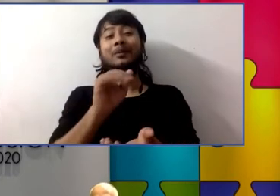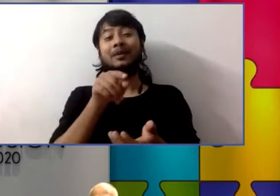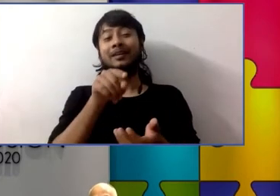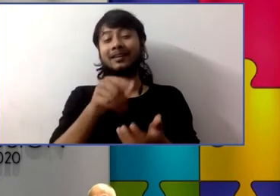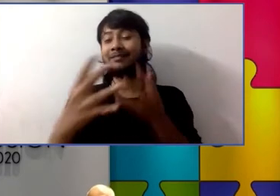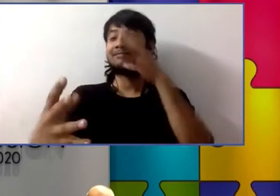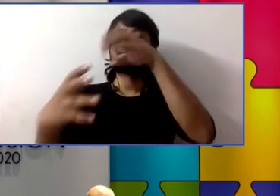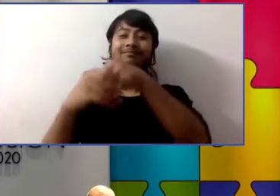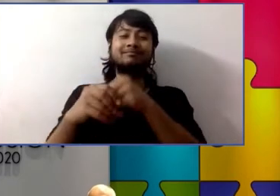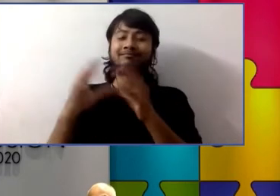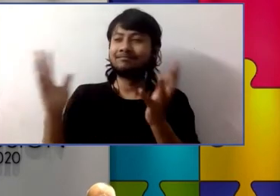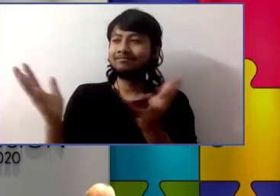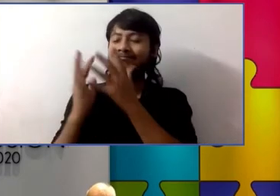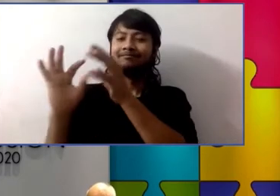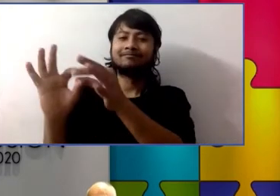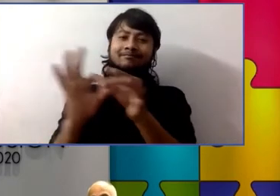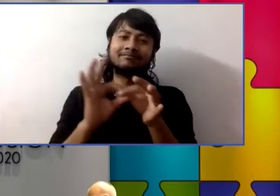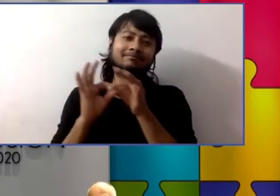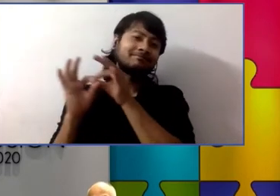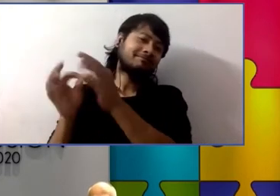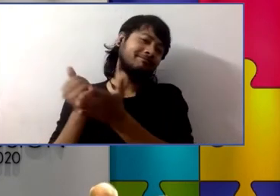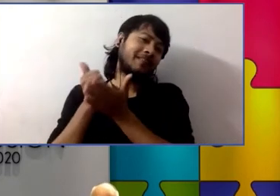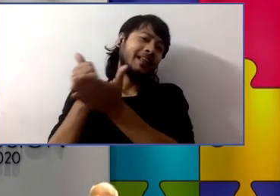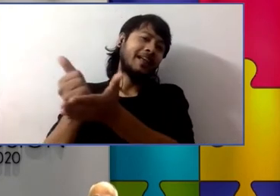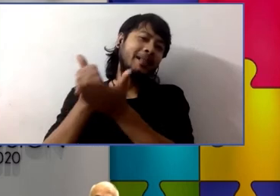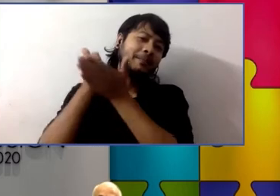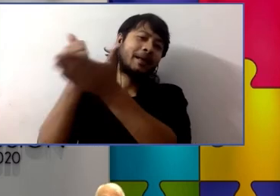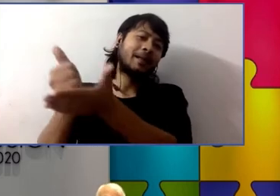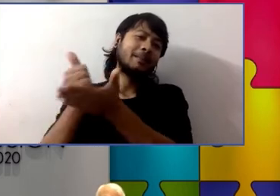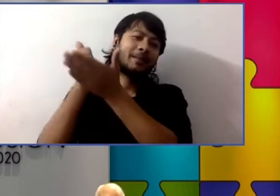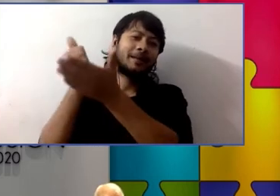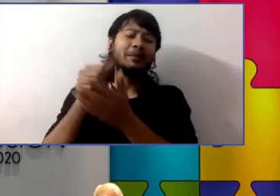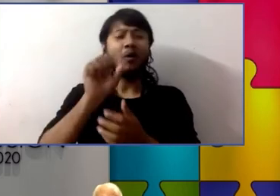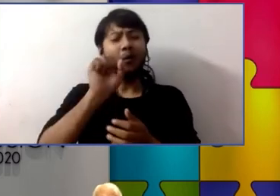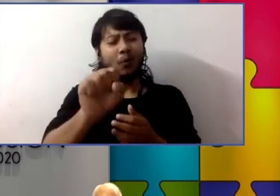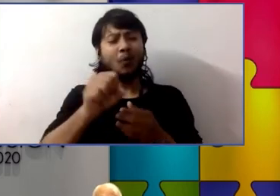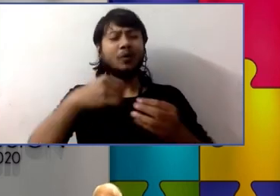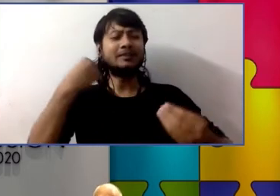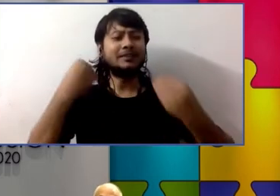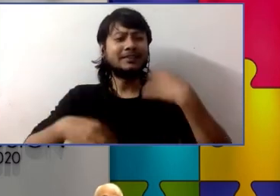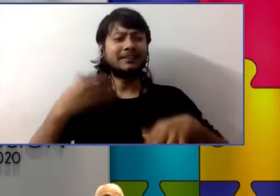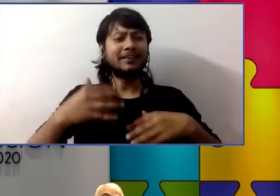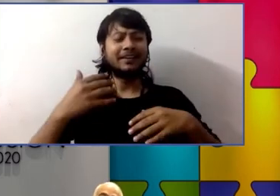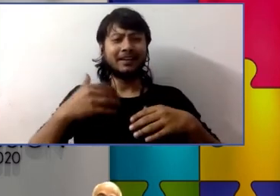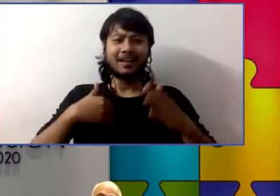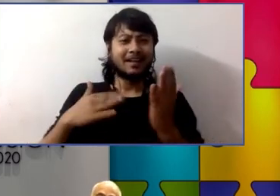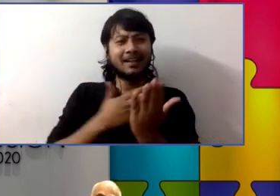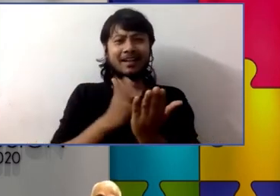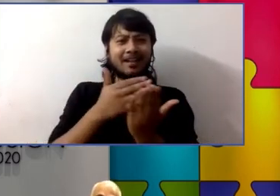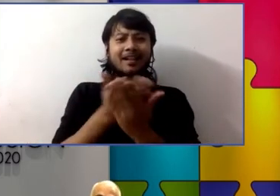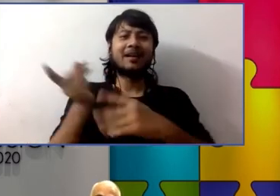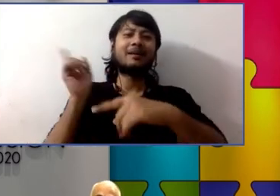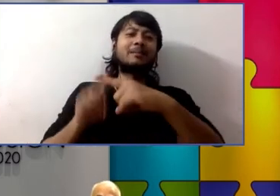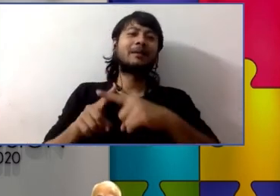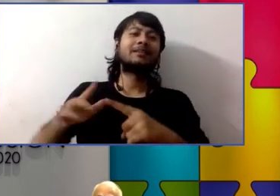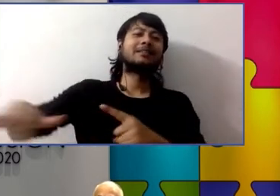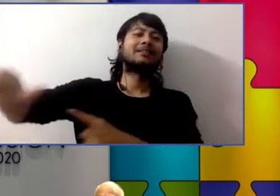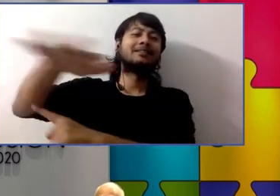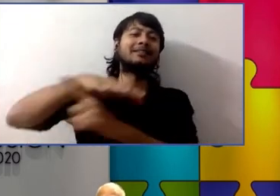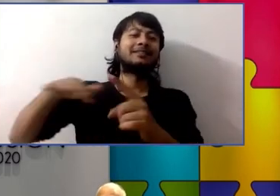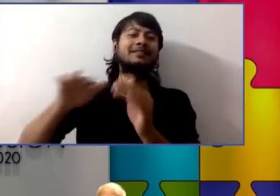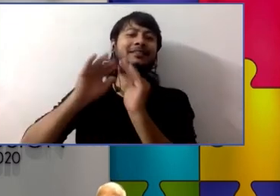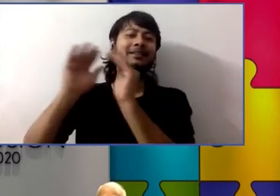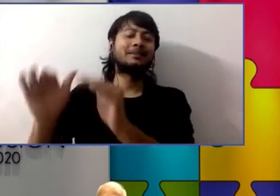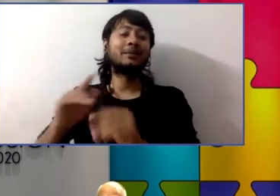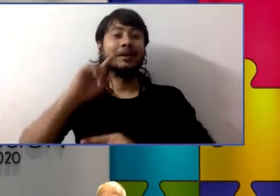belonged while he was trying to help other people felt like they belonged he got involved in the tv station and he started doing a